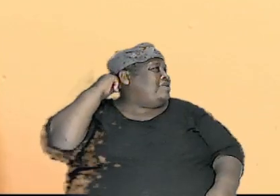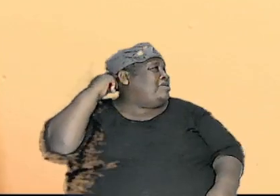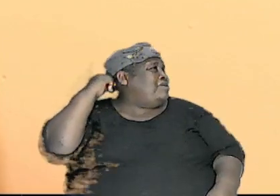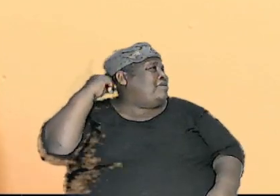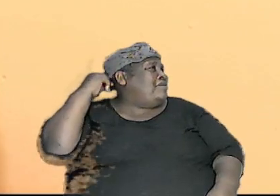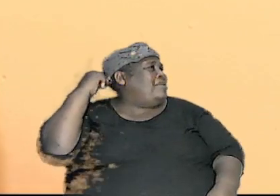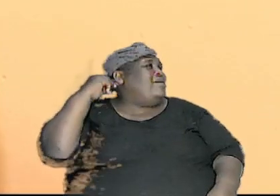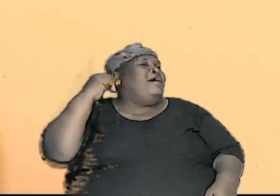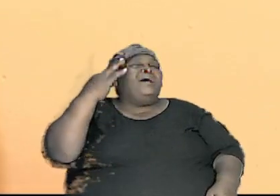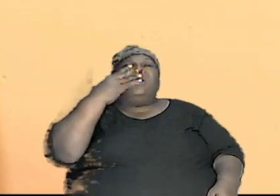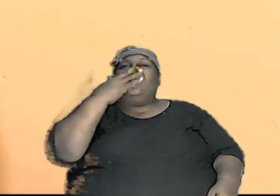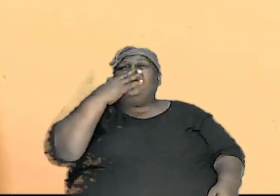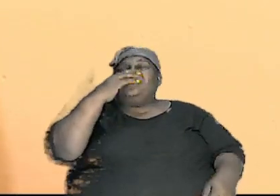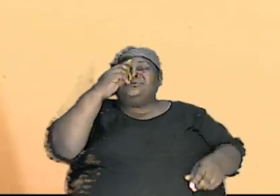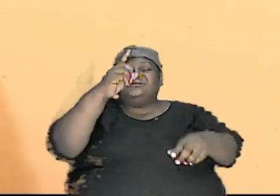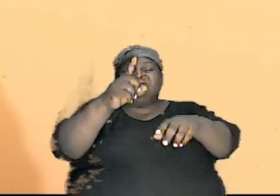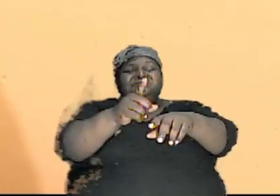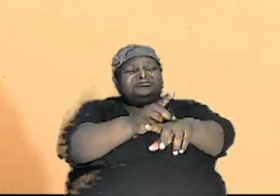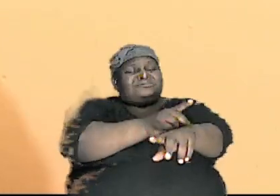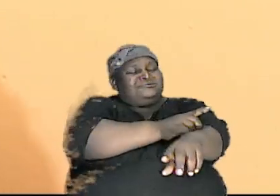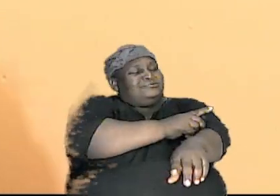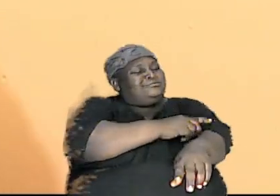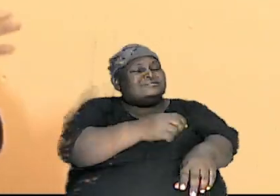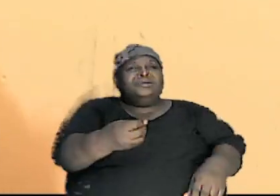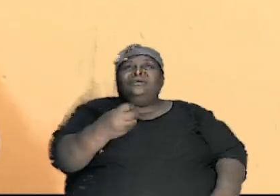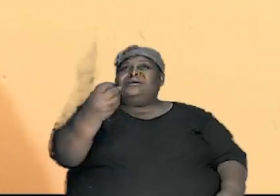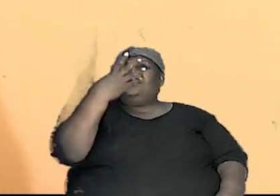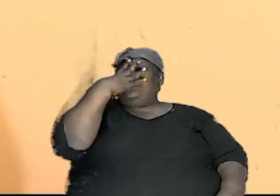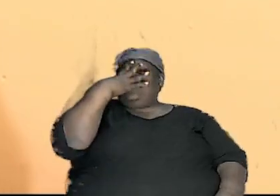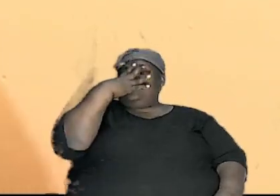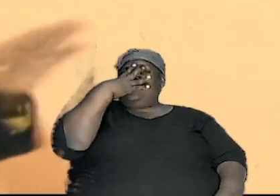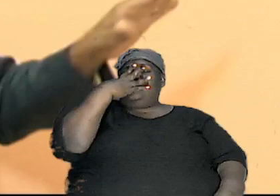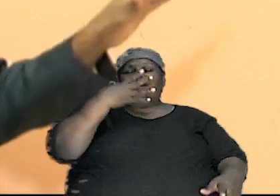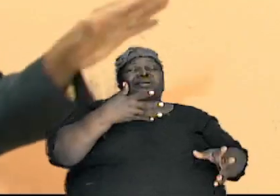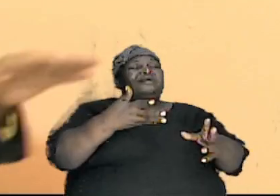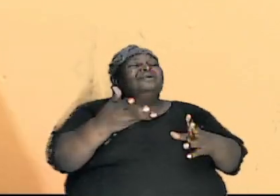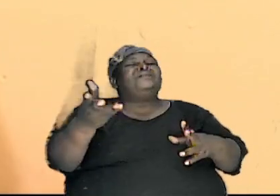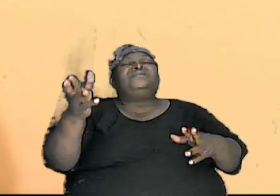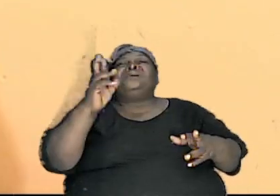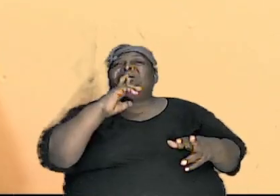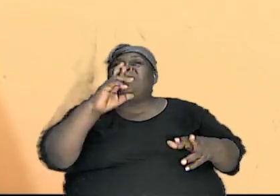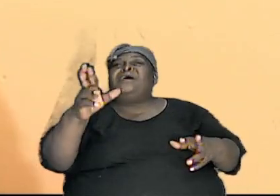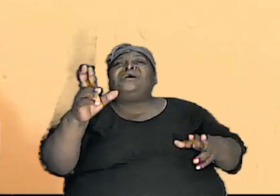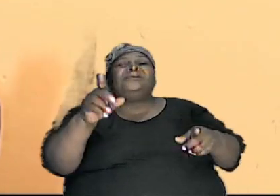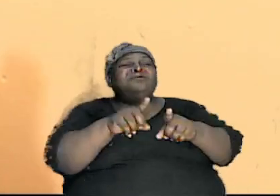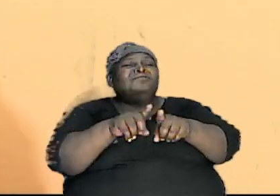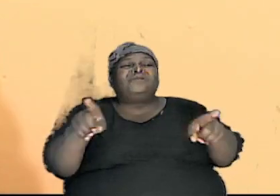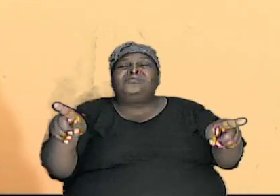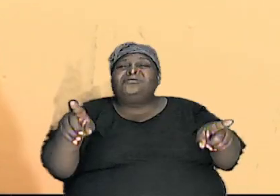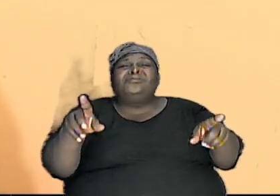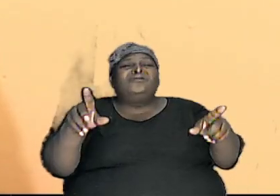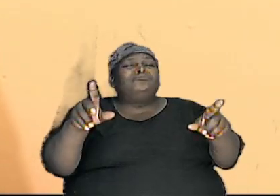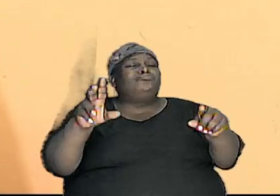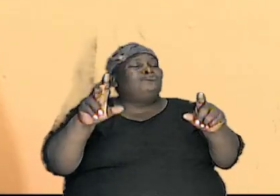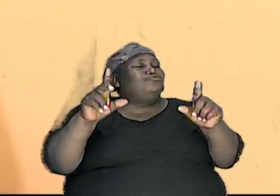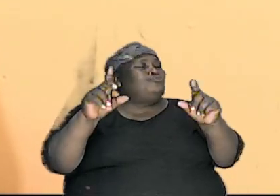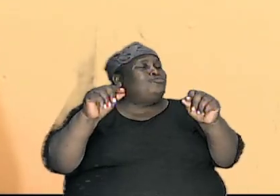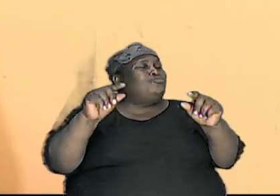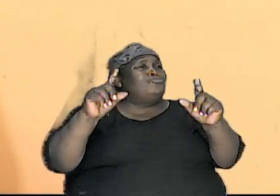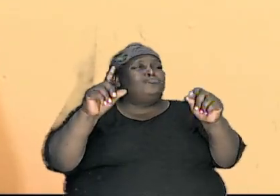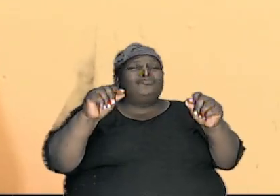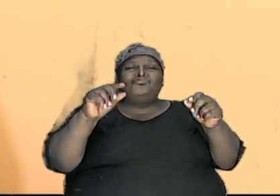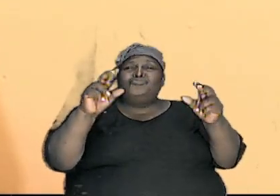the colors on our skin and there are differences there is no doubt about